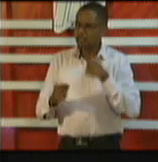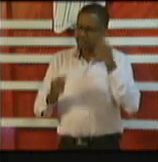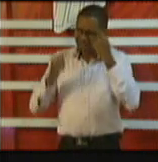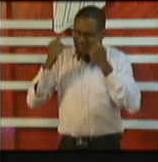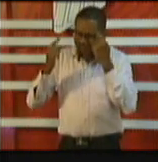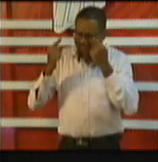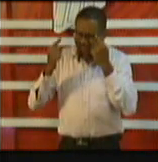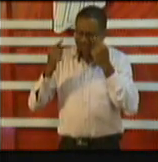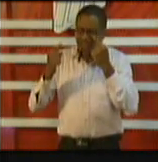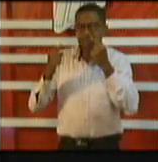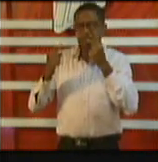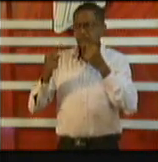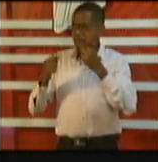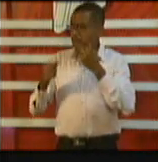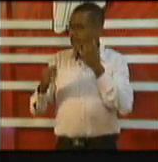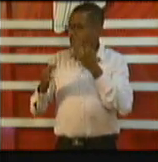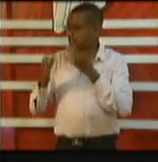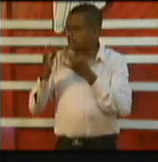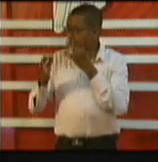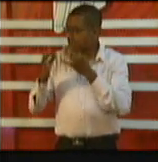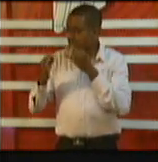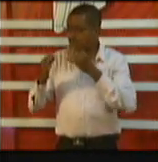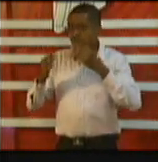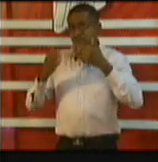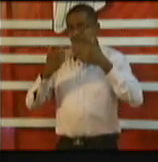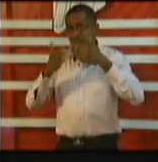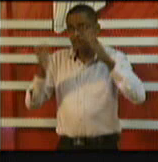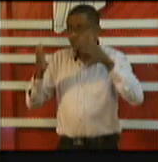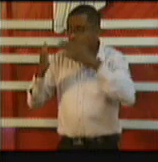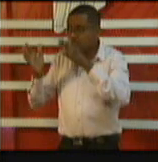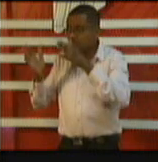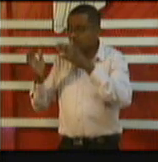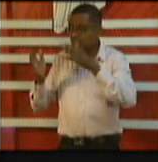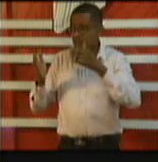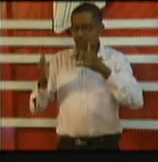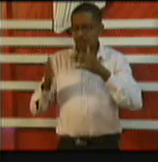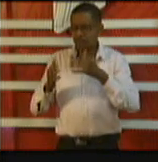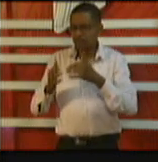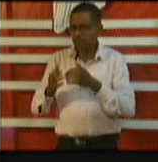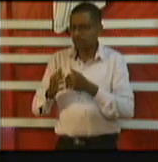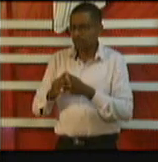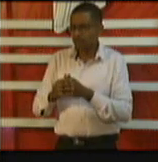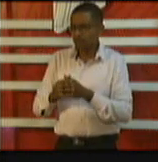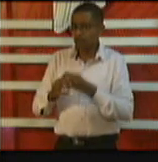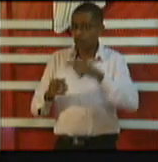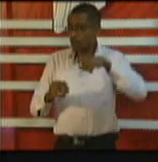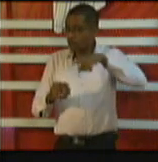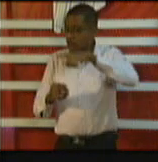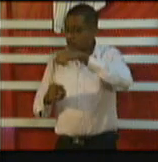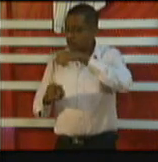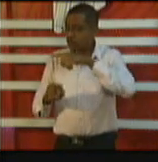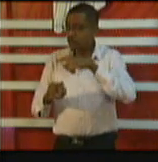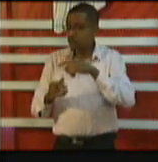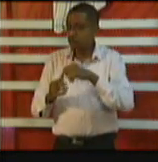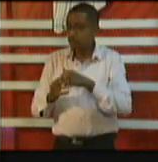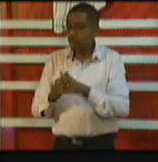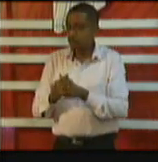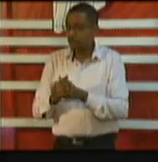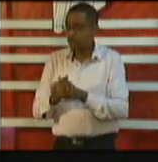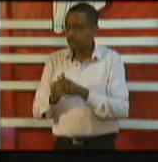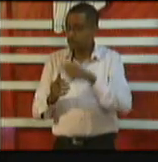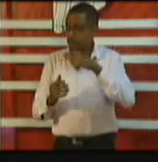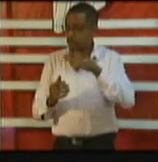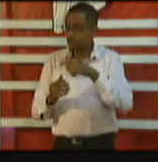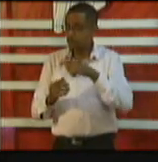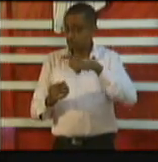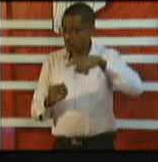flights are open um is it that these the the nationals that are uh going to be